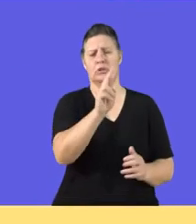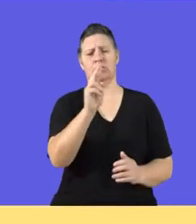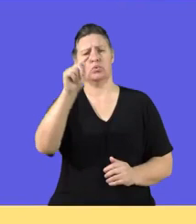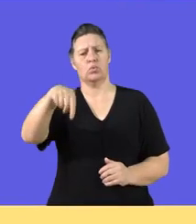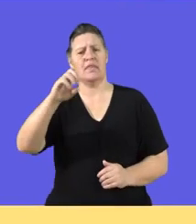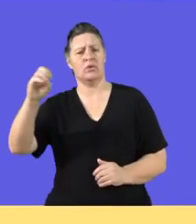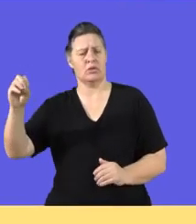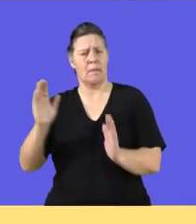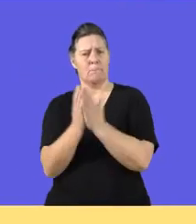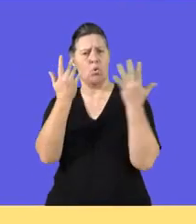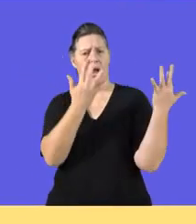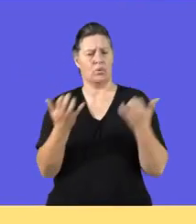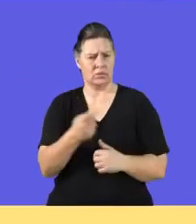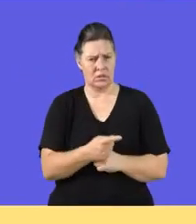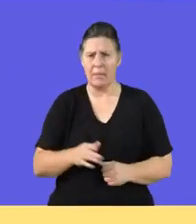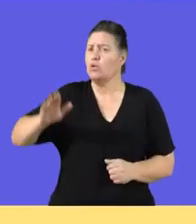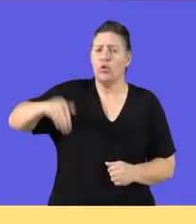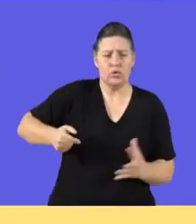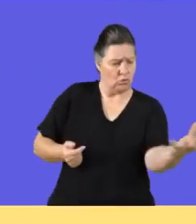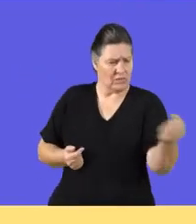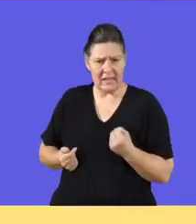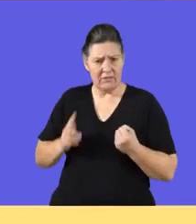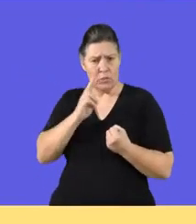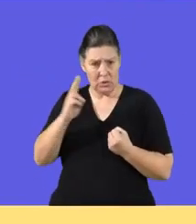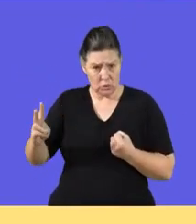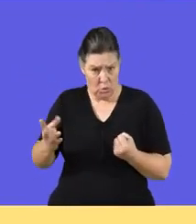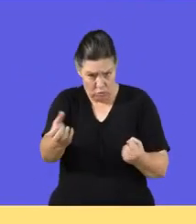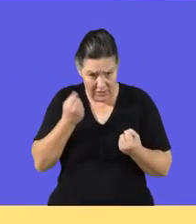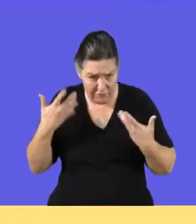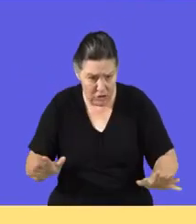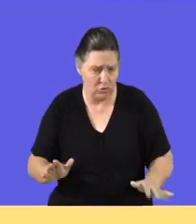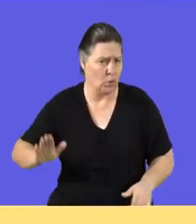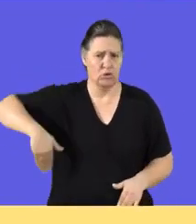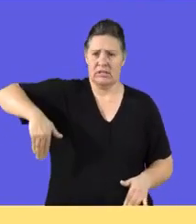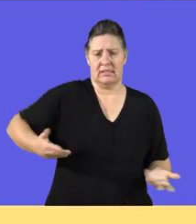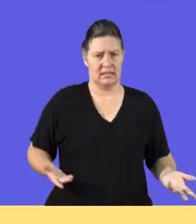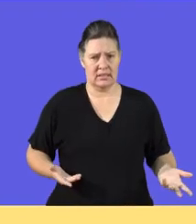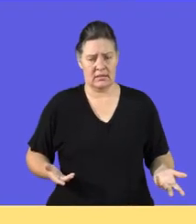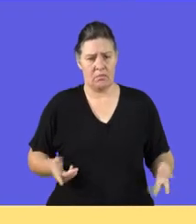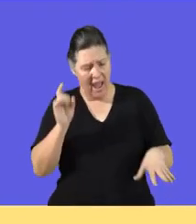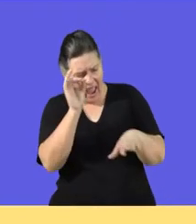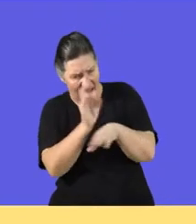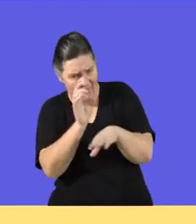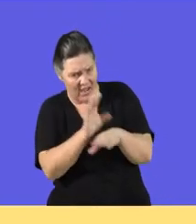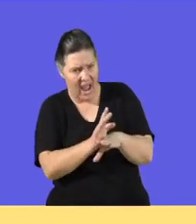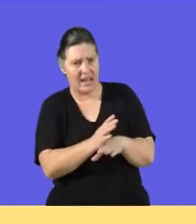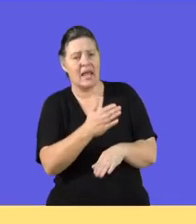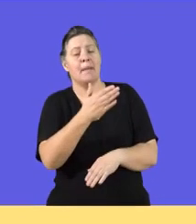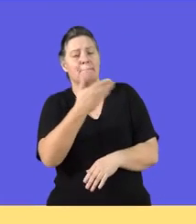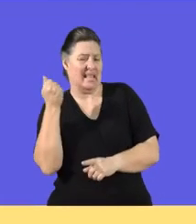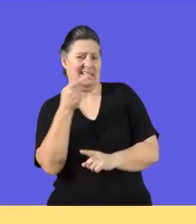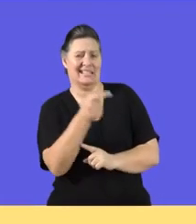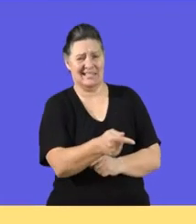to record 22,000 in the business books, even though she has not yet received the money? Remember, you must